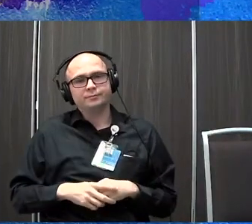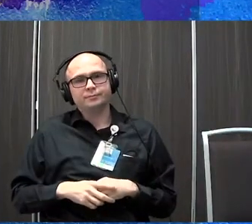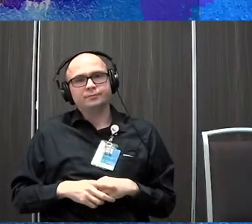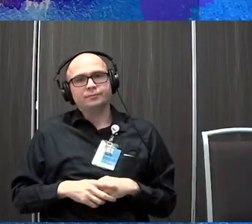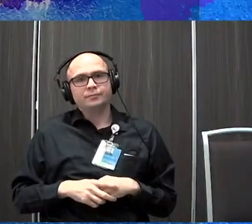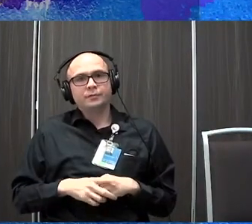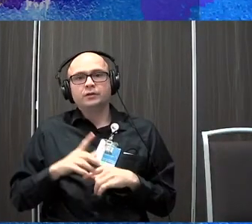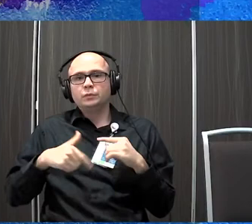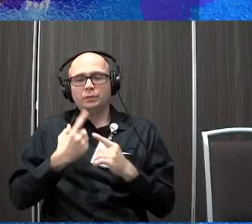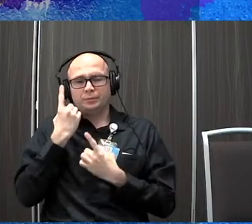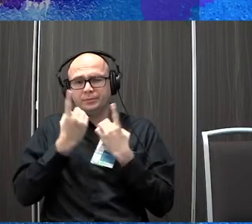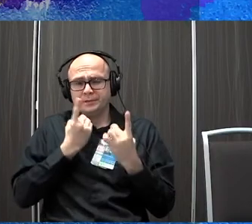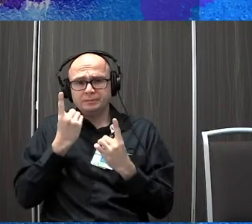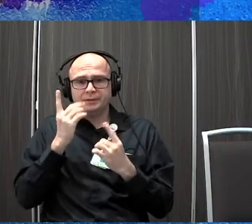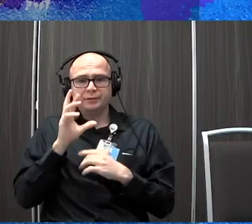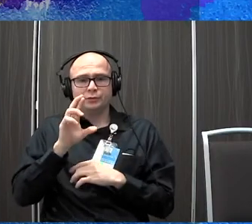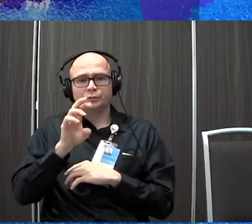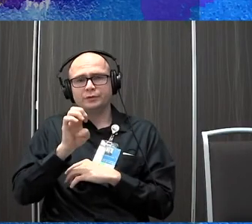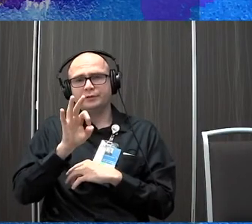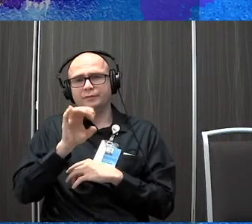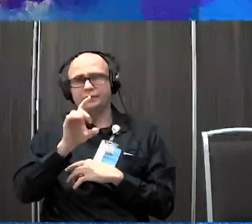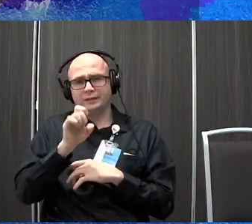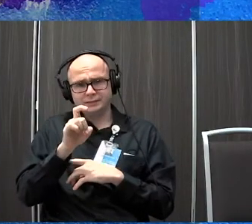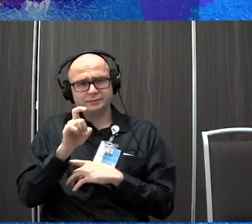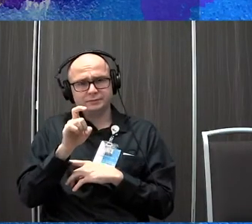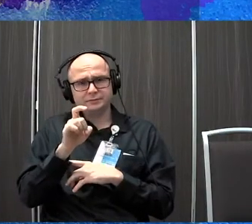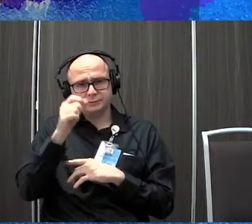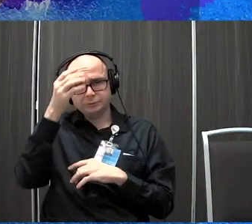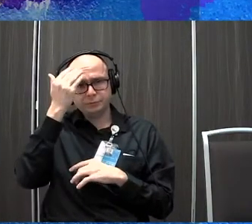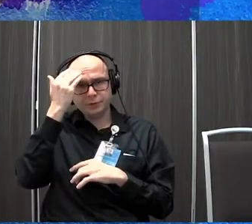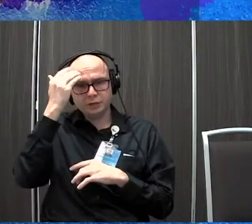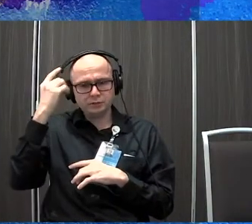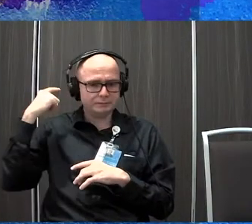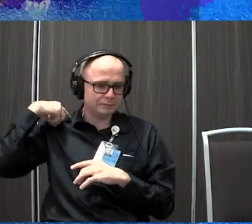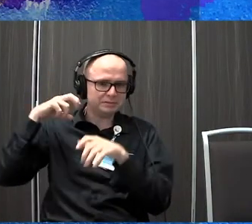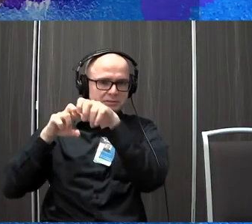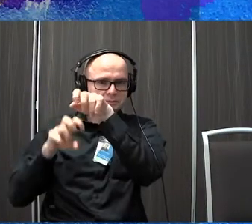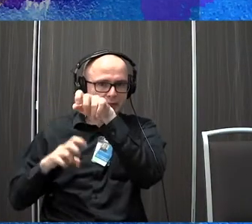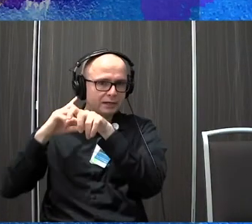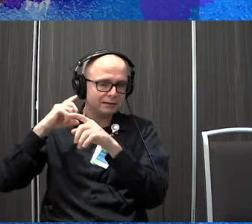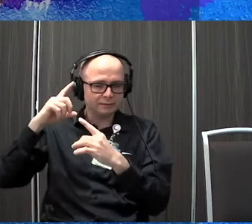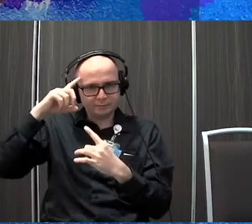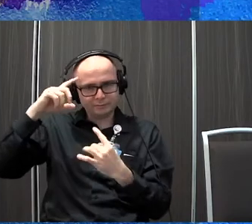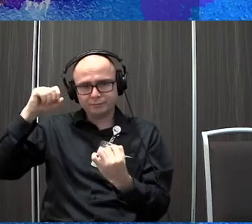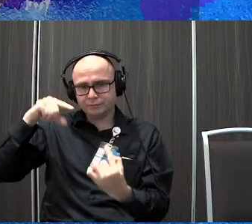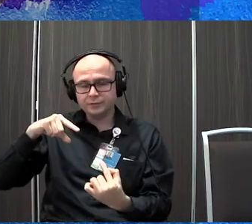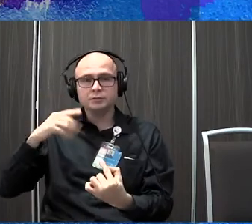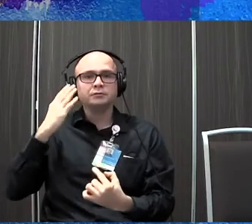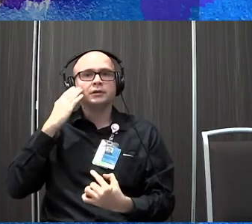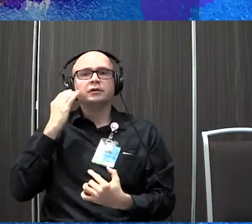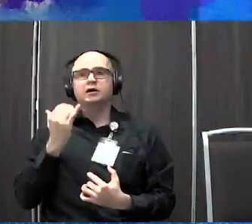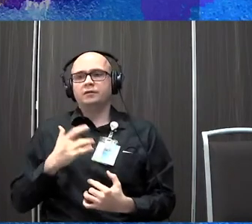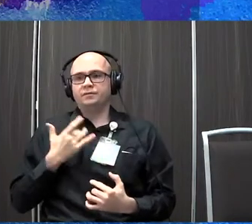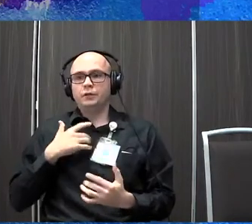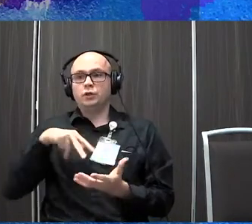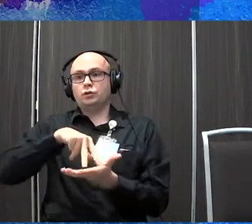You know, when we think about the reflexes that Violet talked about, that vestibulospinal reflex that gives you the cue that you feel like